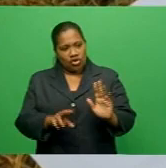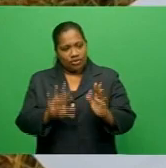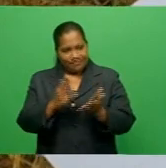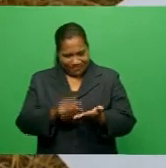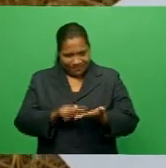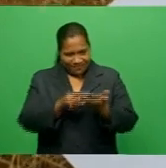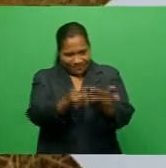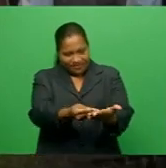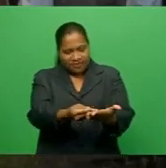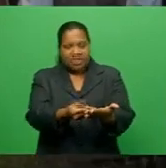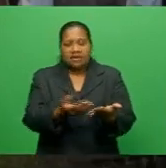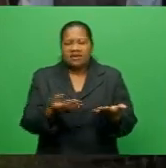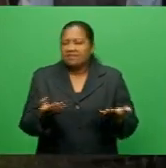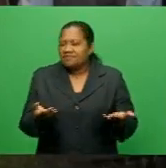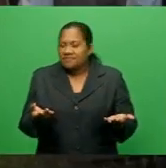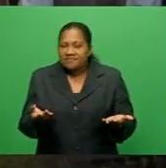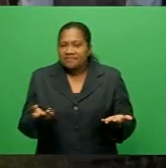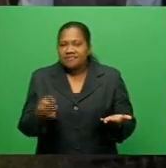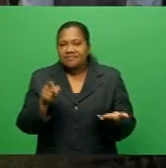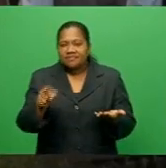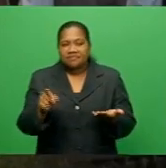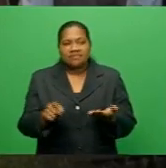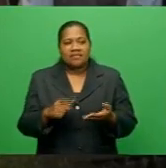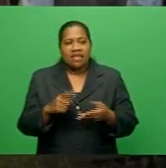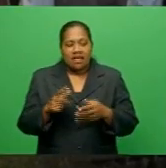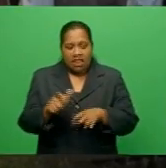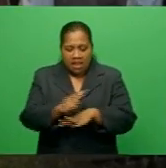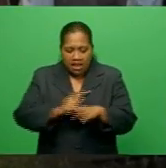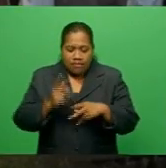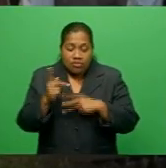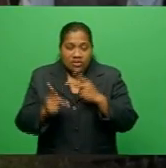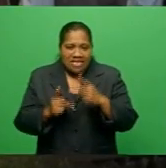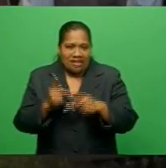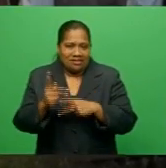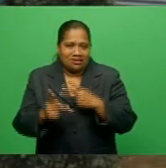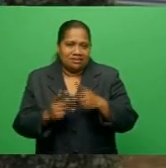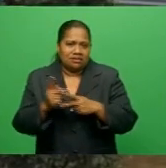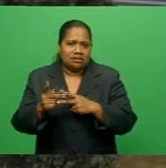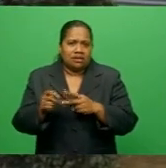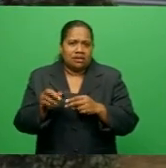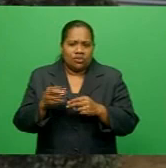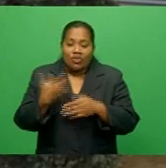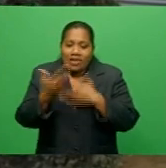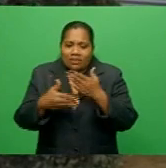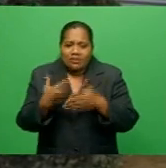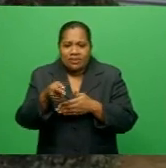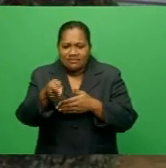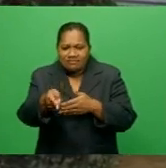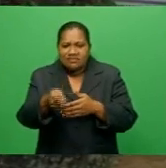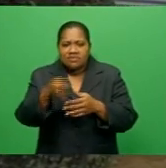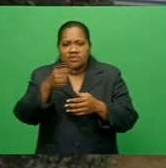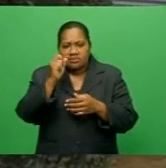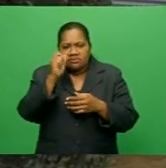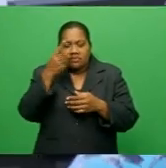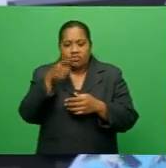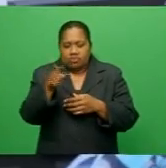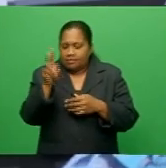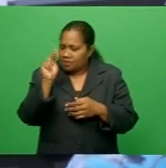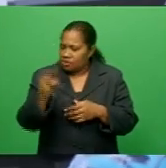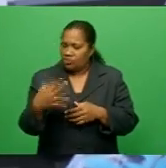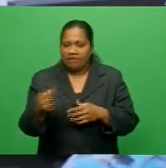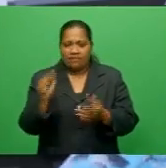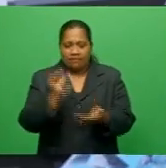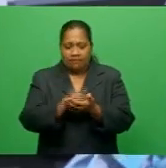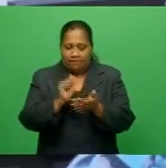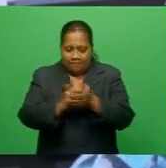it is a bit of a lengthy process to explain to them and make them understand that for you to have a proper title, surveyed title,